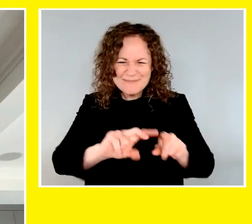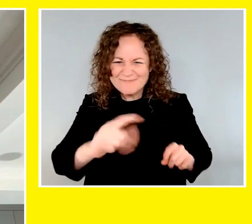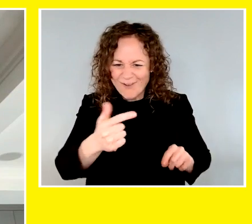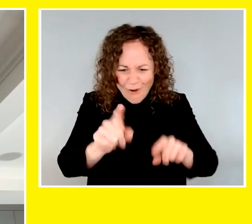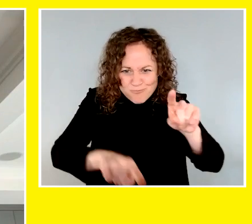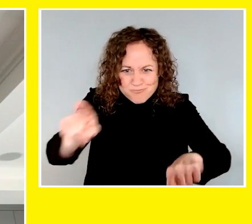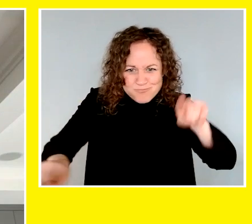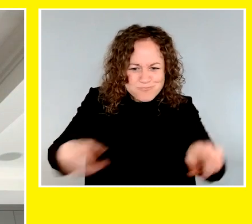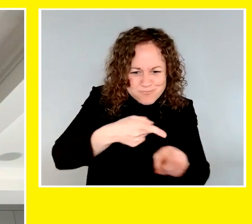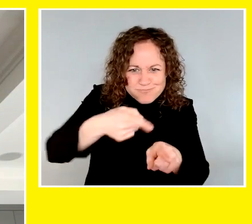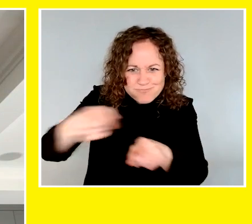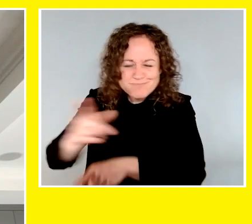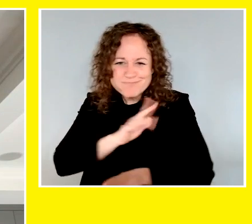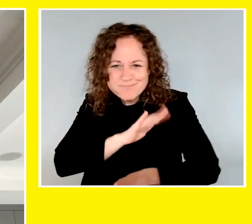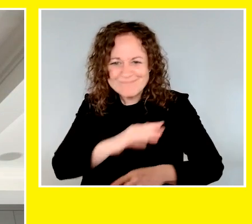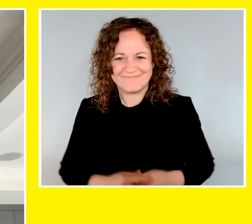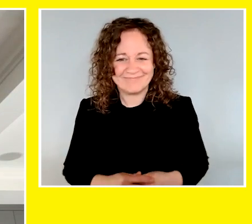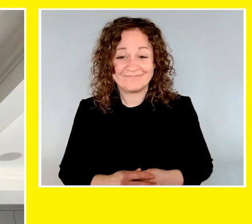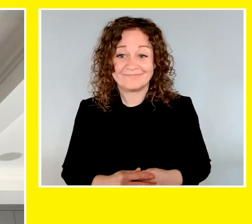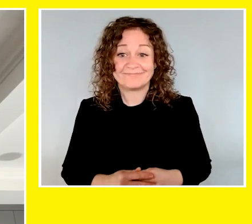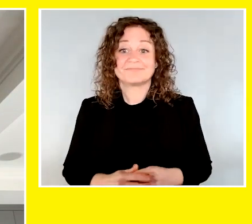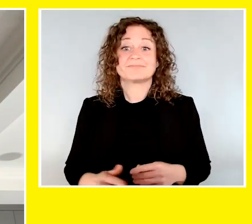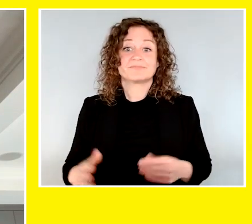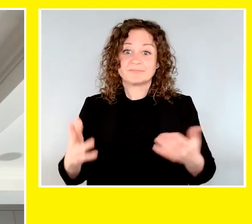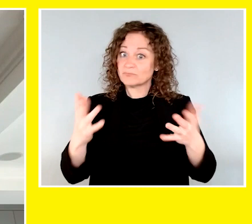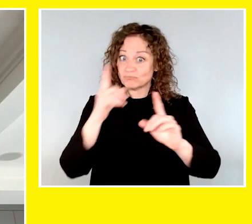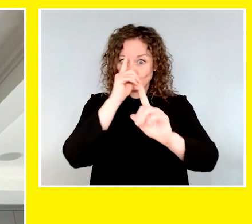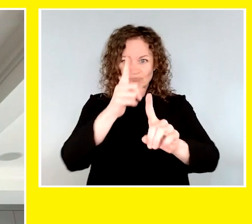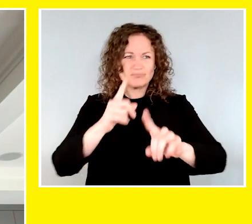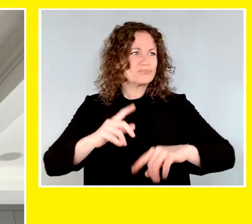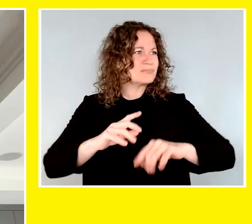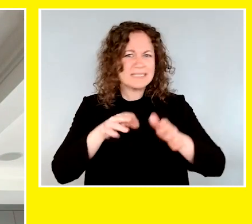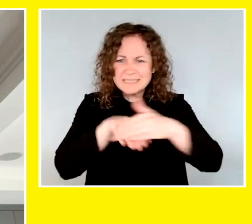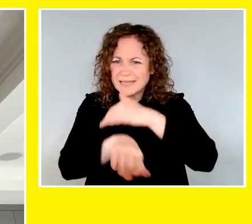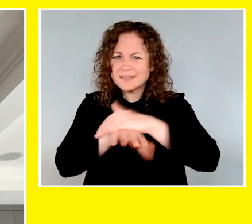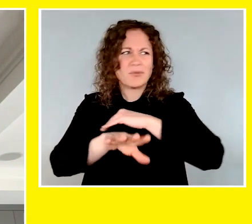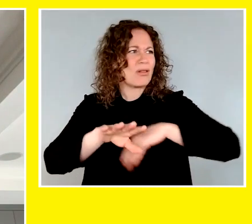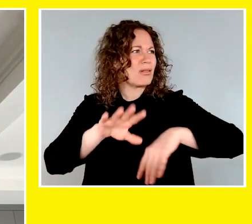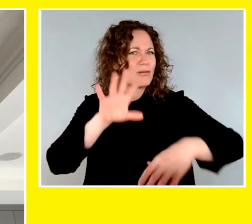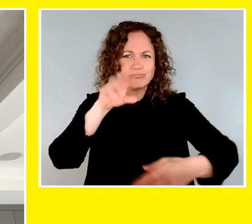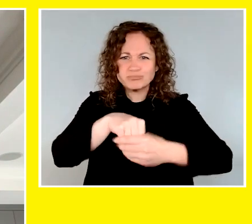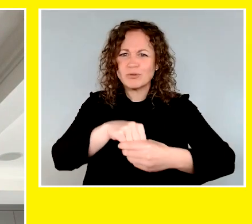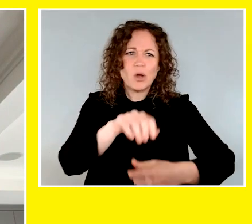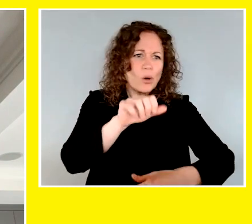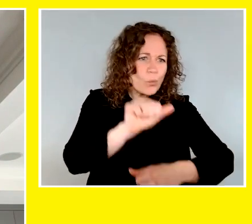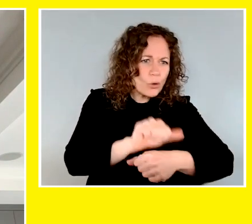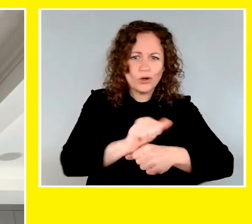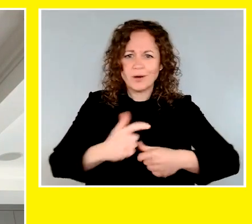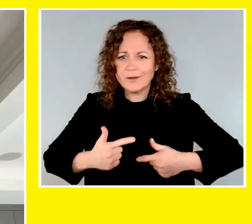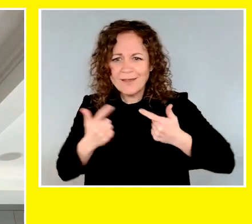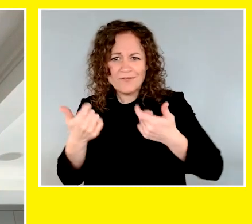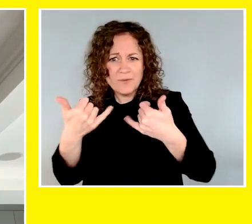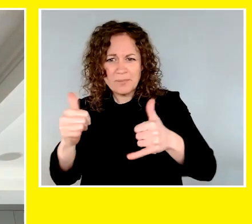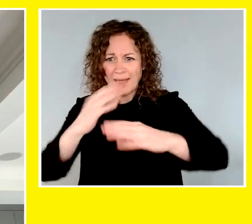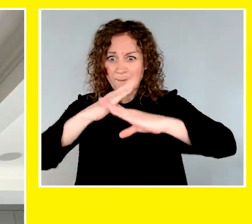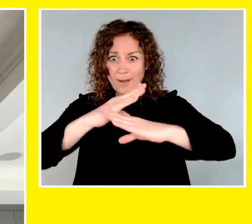Just like people, dogs have different aptitudes and they are destined for different careers. To help transform our communities into beacons of accessibility and inclusion